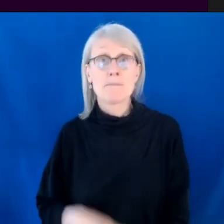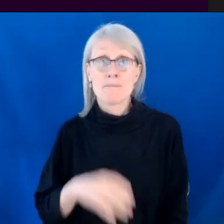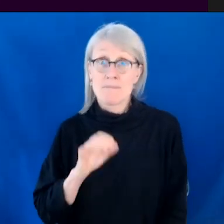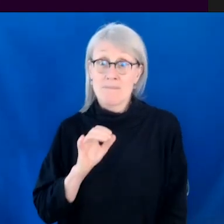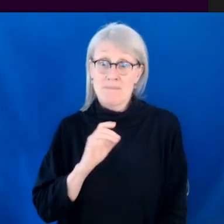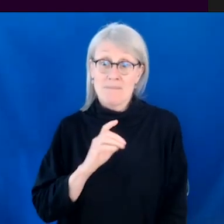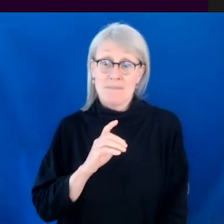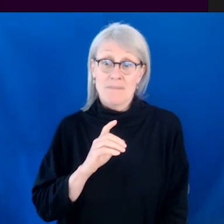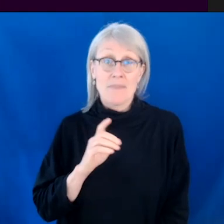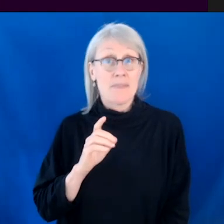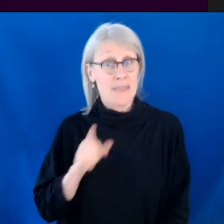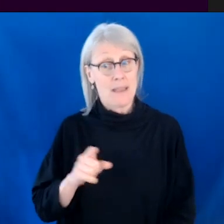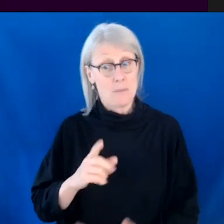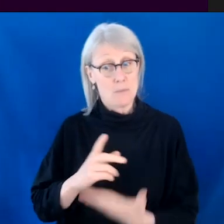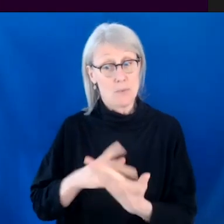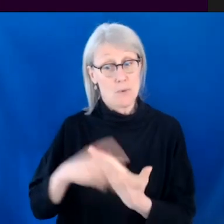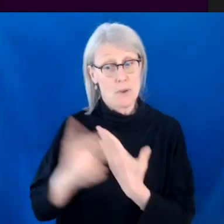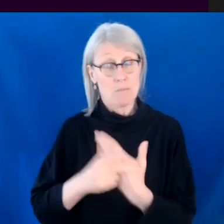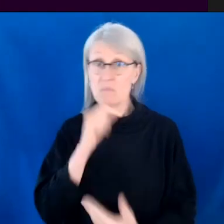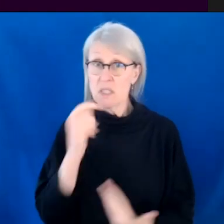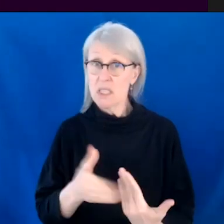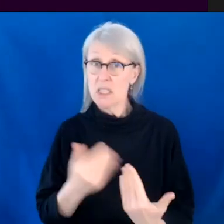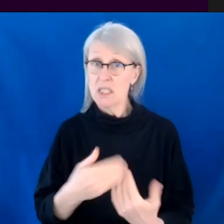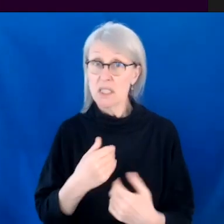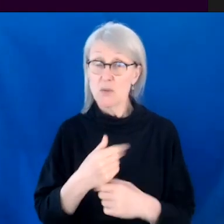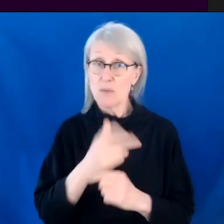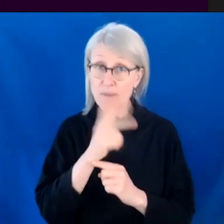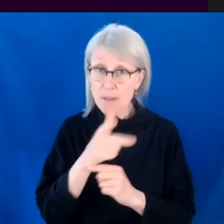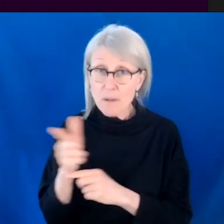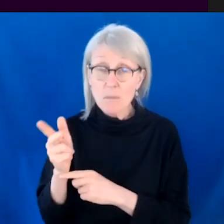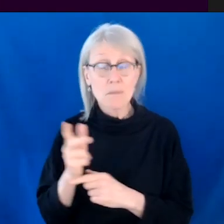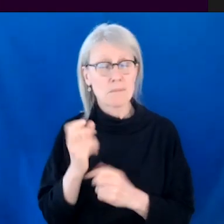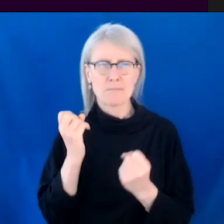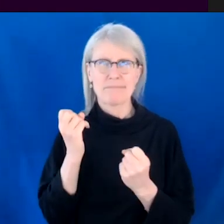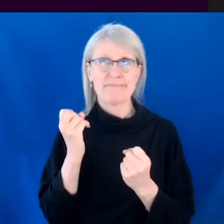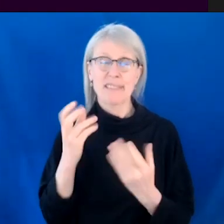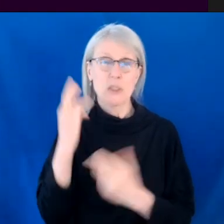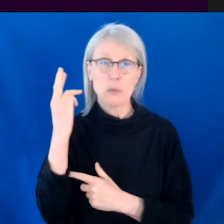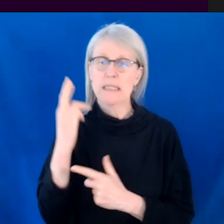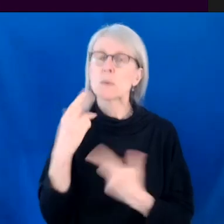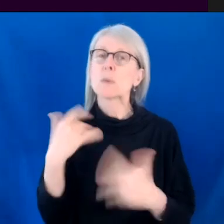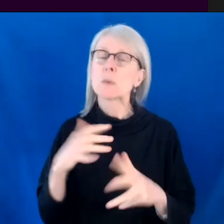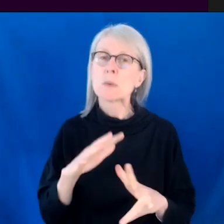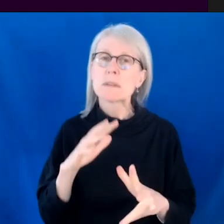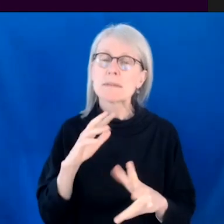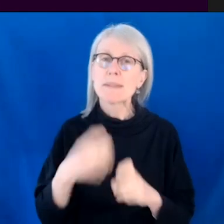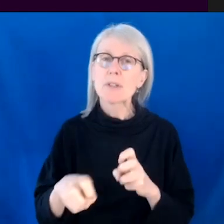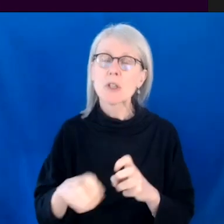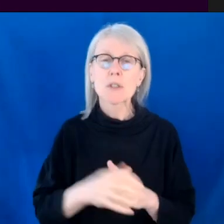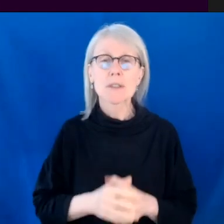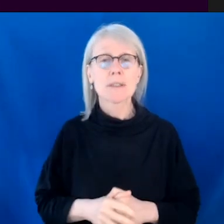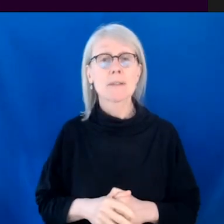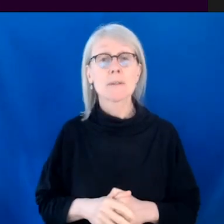difficult show to make for so many reasons, but it's actually, and it's related to why it didn't get made,